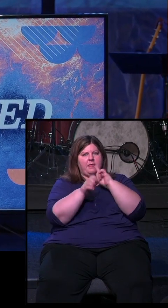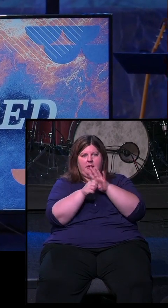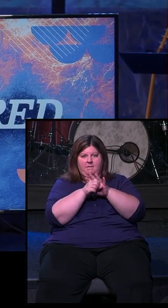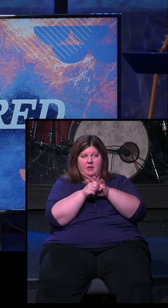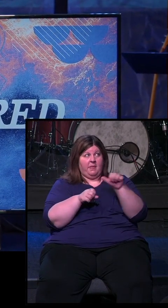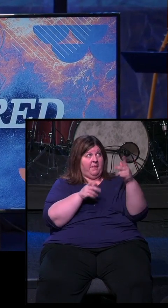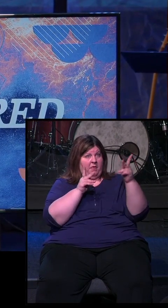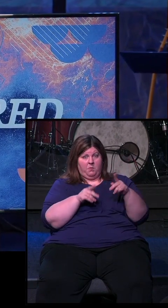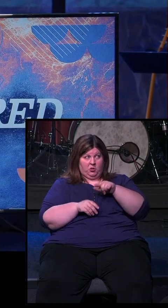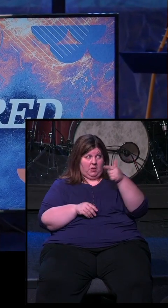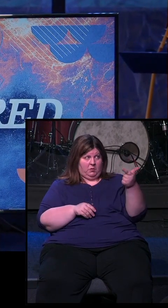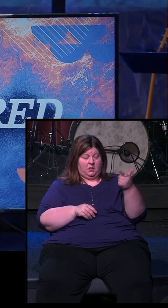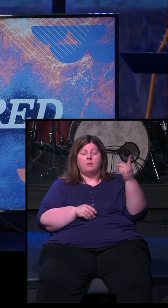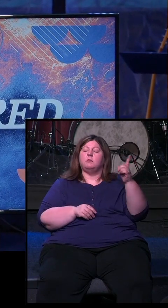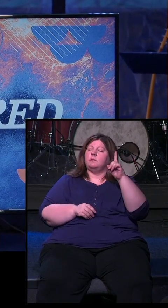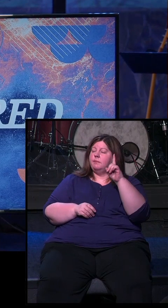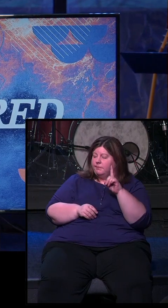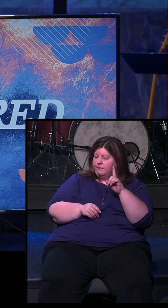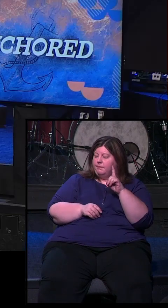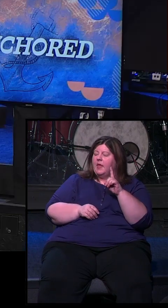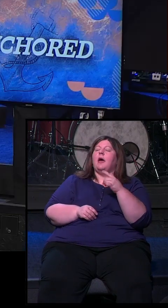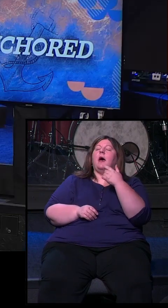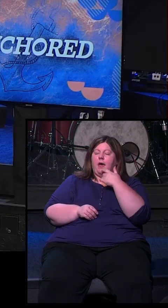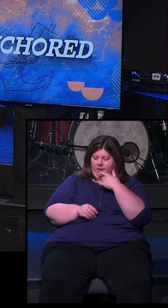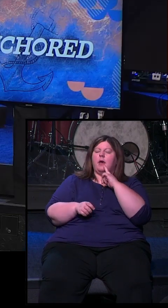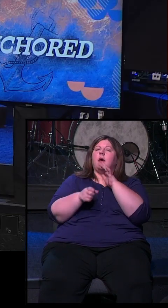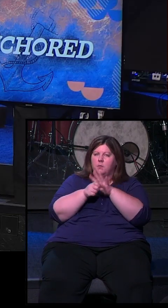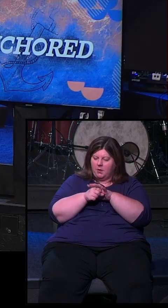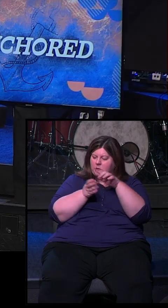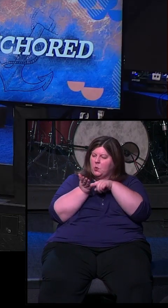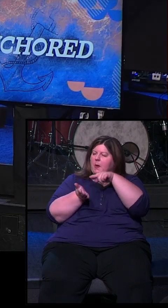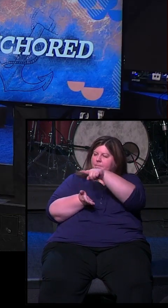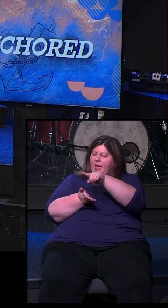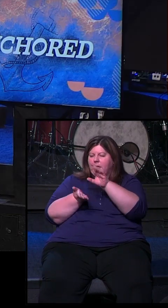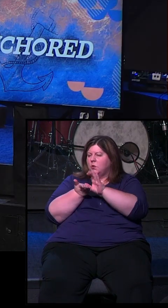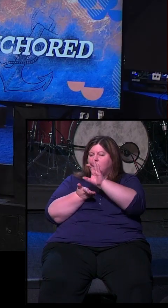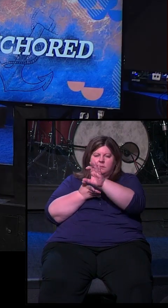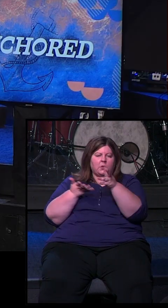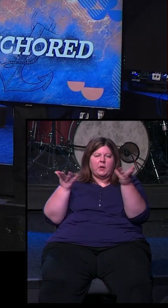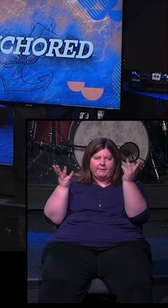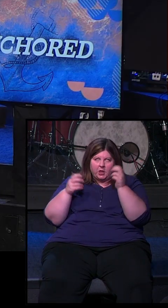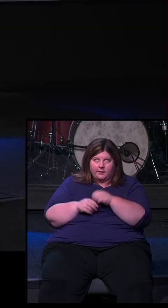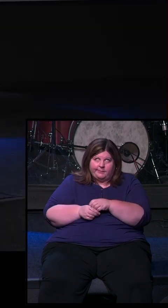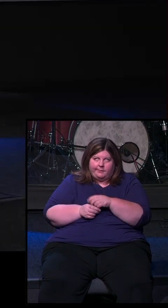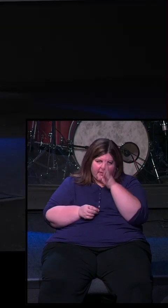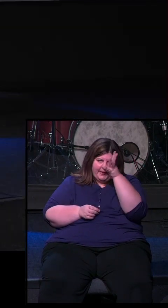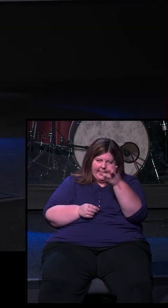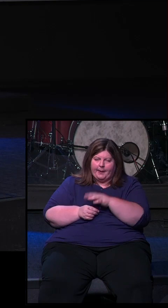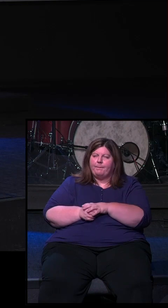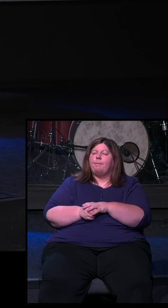other person, they would take their turn, and the other person standing on their side of the blood path would say, I promise to pay you X amount of dollars for the fence. Whatever, I'm just making something up.